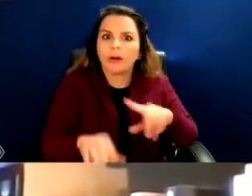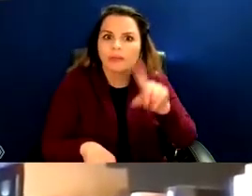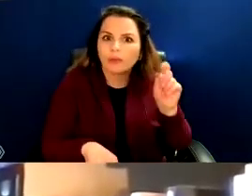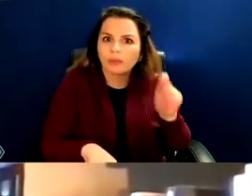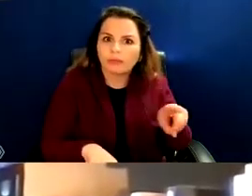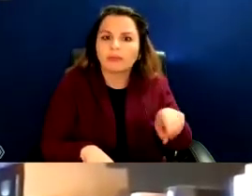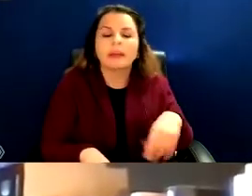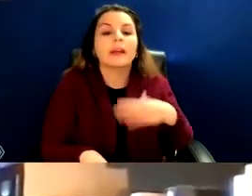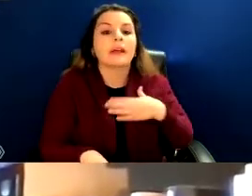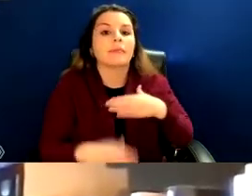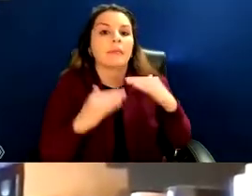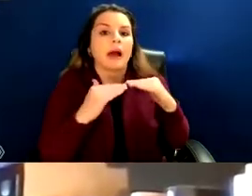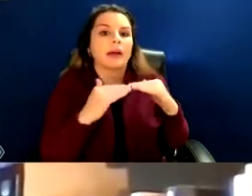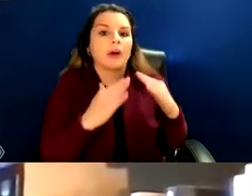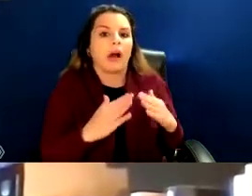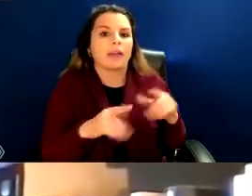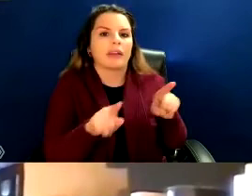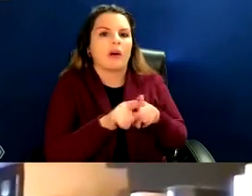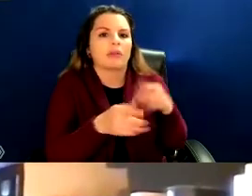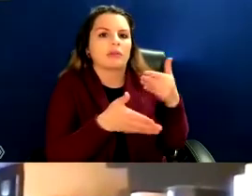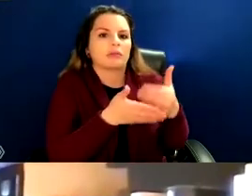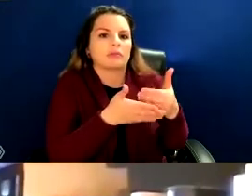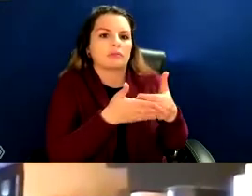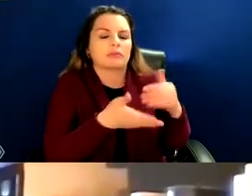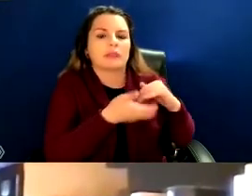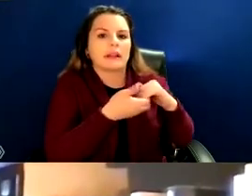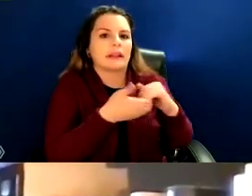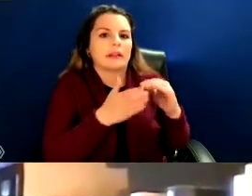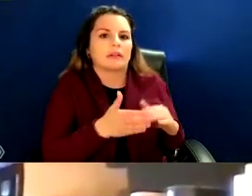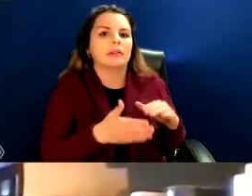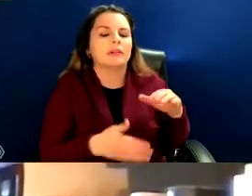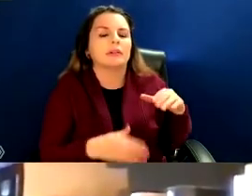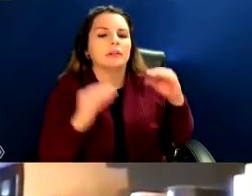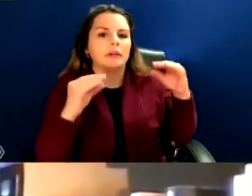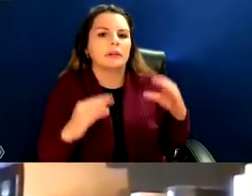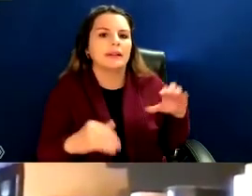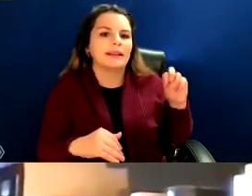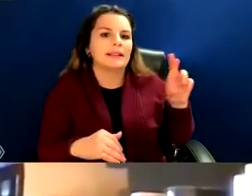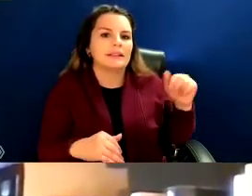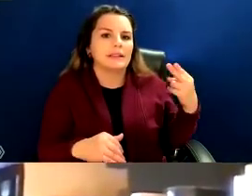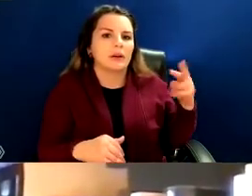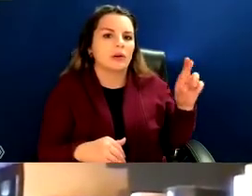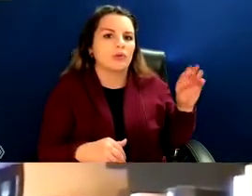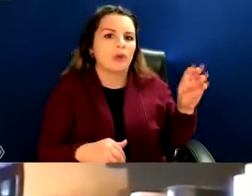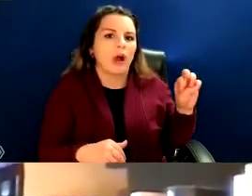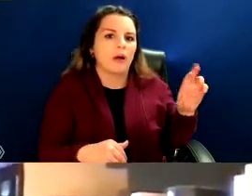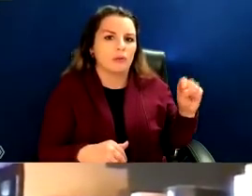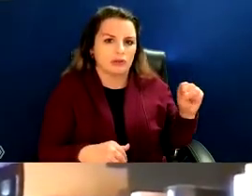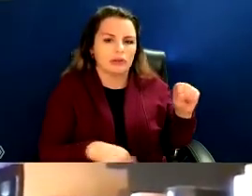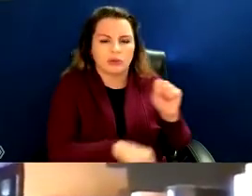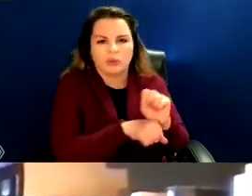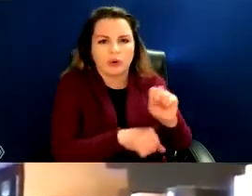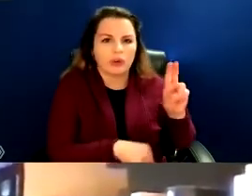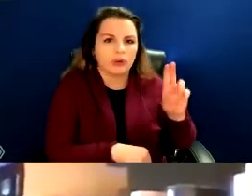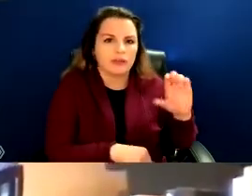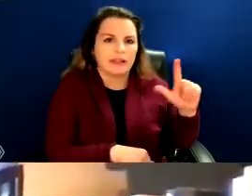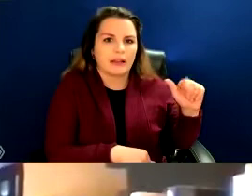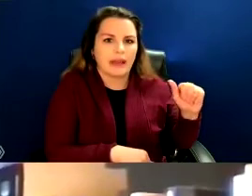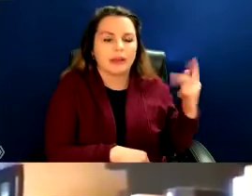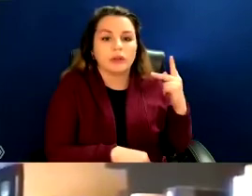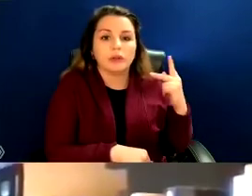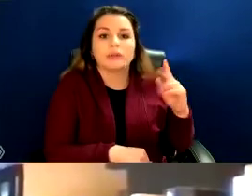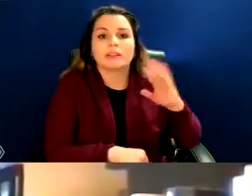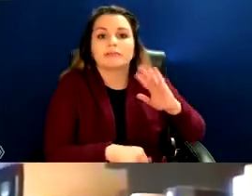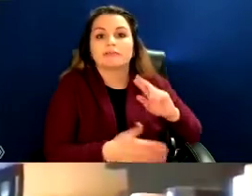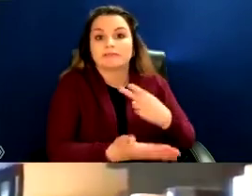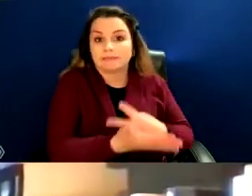You know, my colleague and close collaborator, Professor Sarah Roberts at UCLA. When I went, when we were in graduate school, we